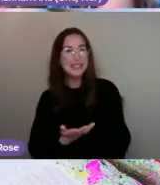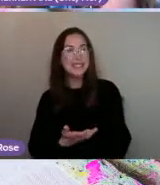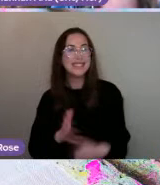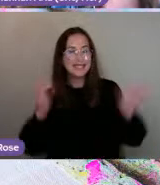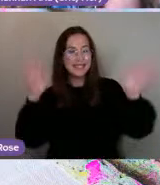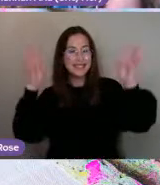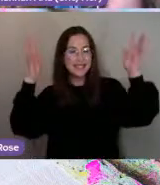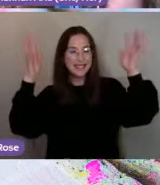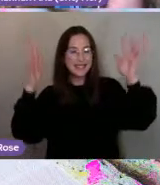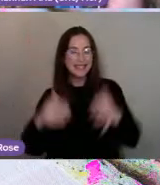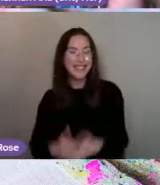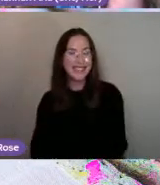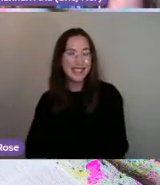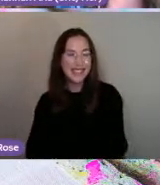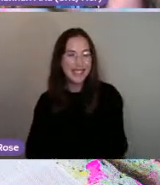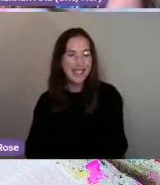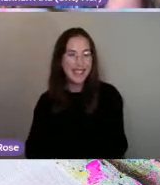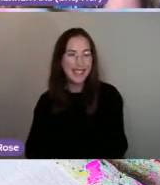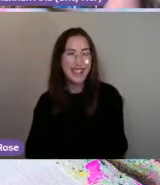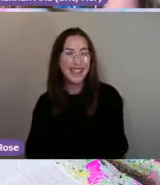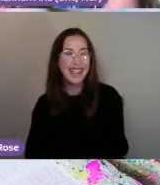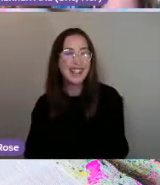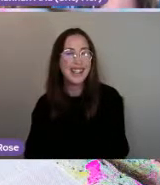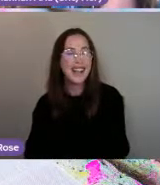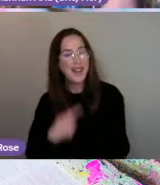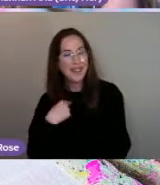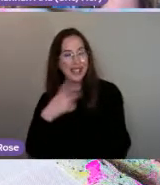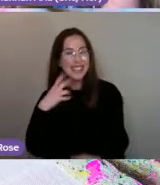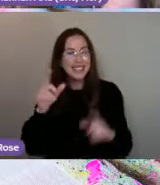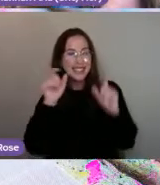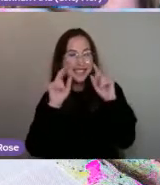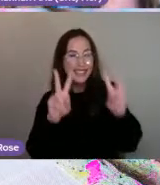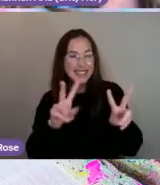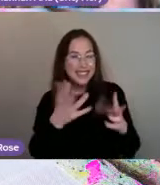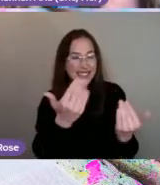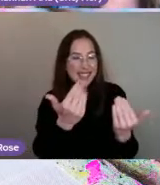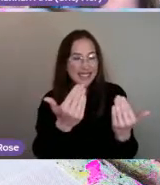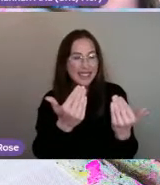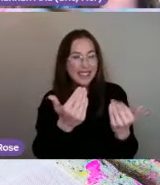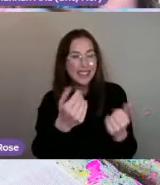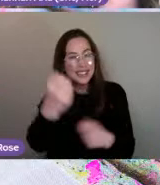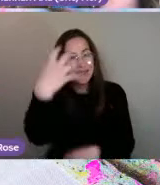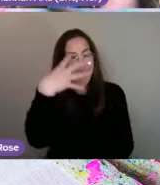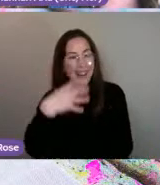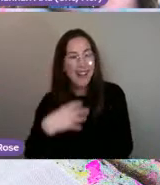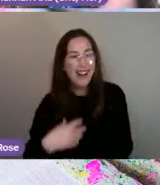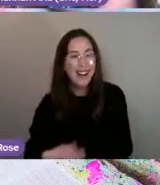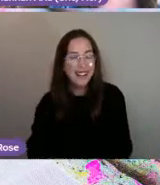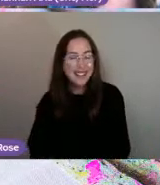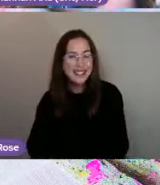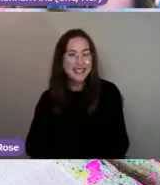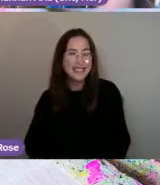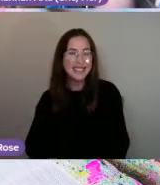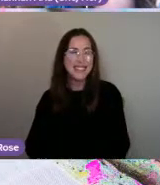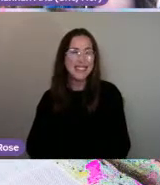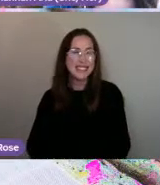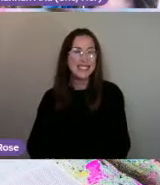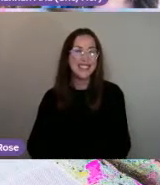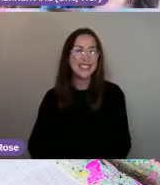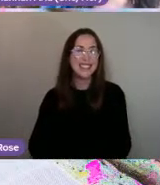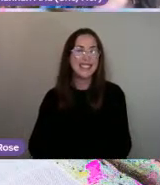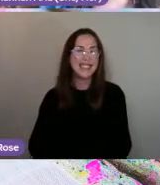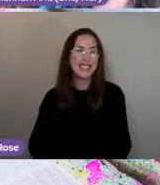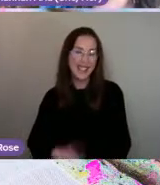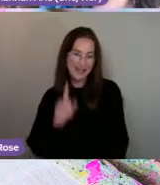I think we need a close-up, Jasmine. You need to spotlight yourself. I realise it's suddenly